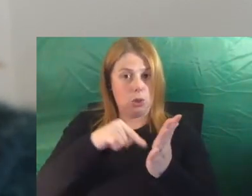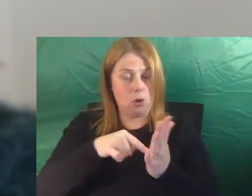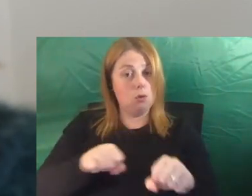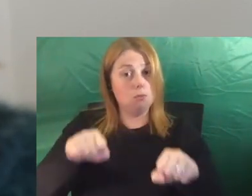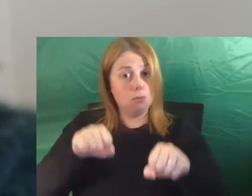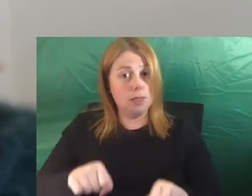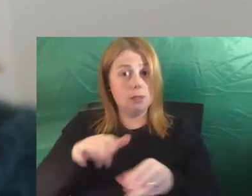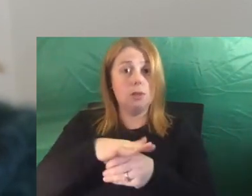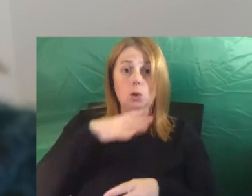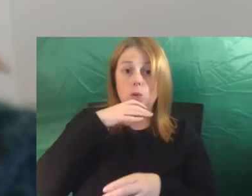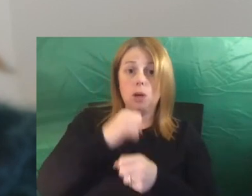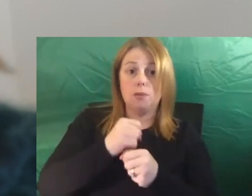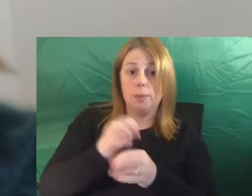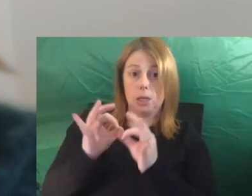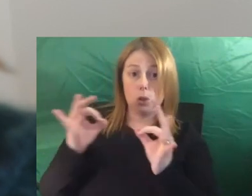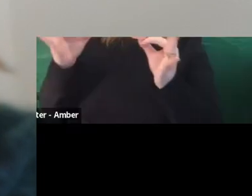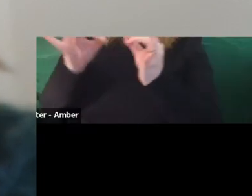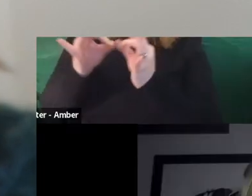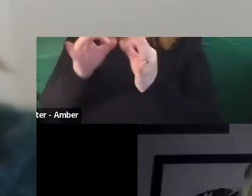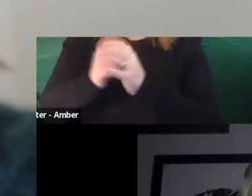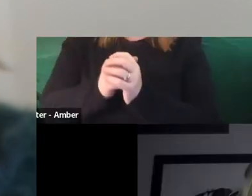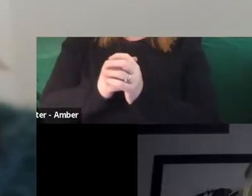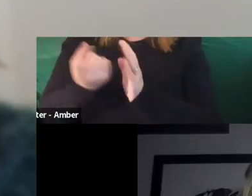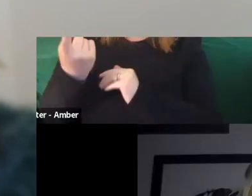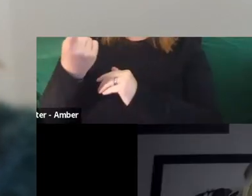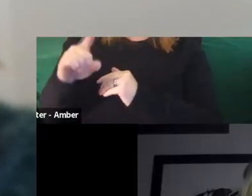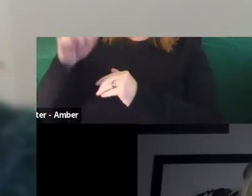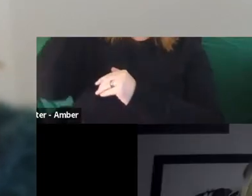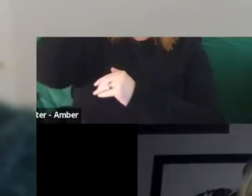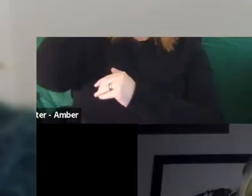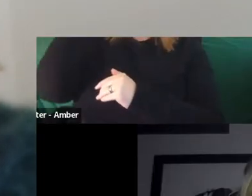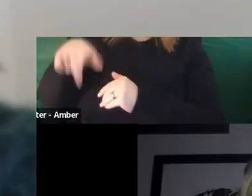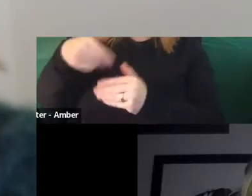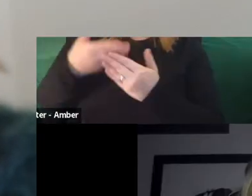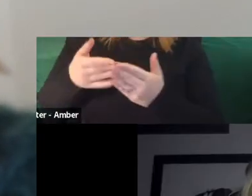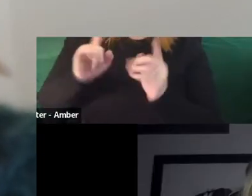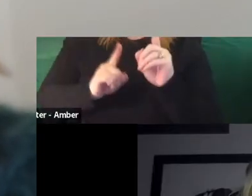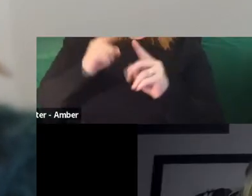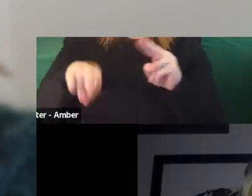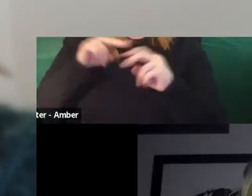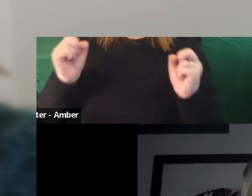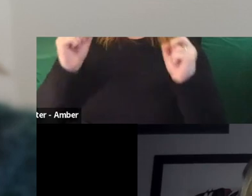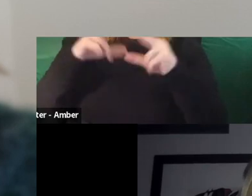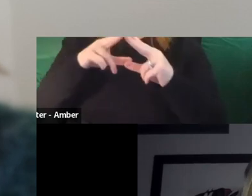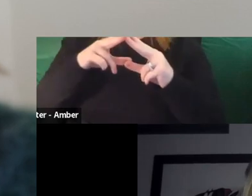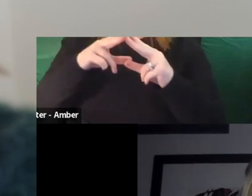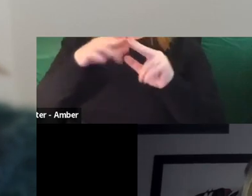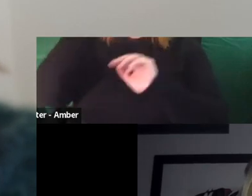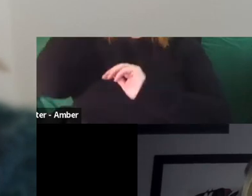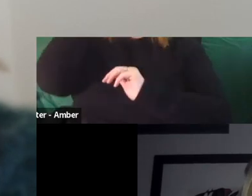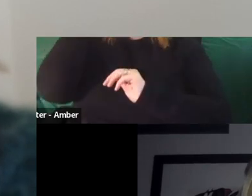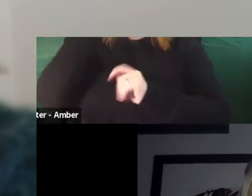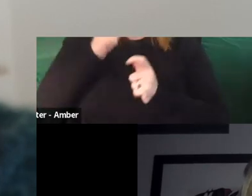Association. She is also currently serving as a counsellor on the City of Sydney Council and as Chair of Care Super,